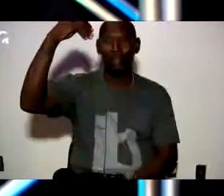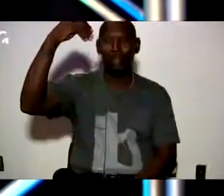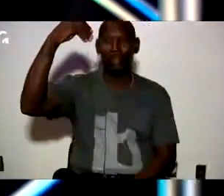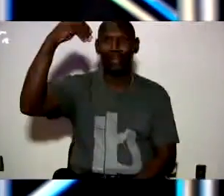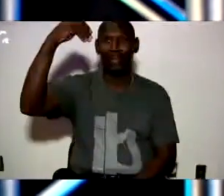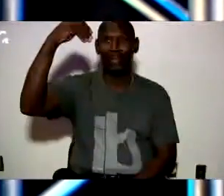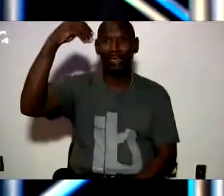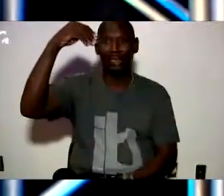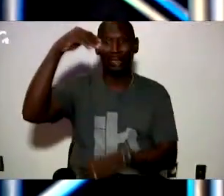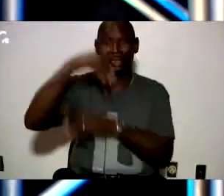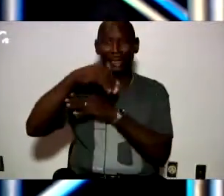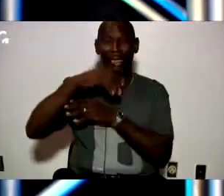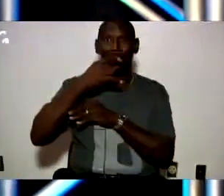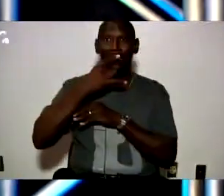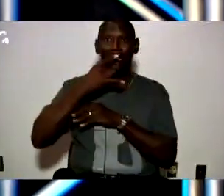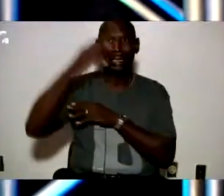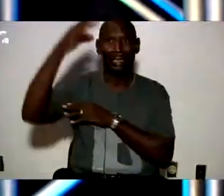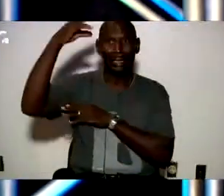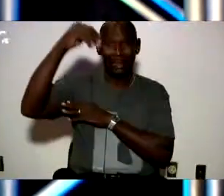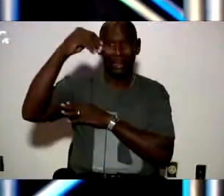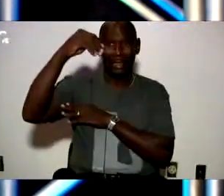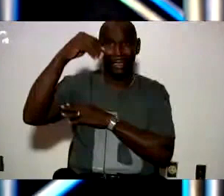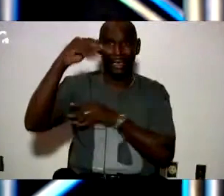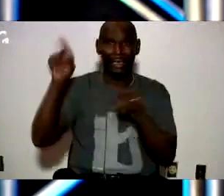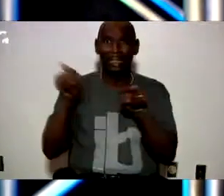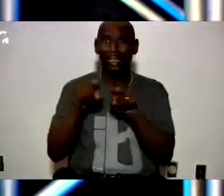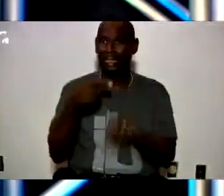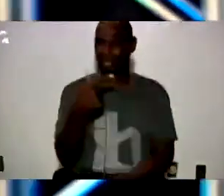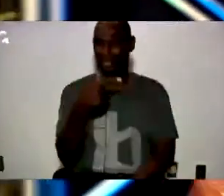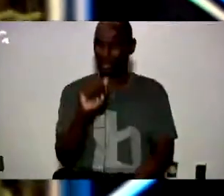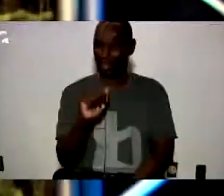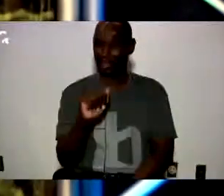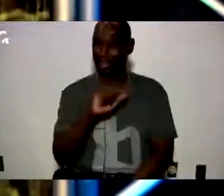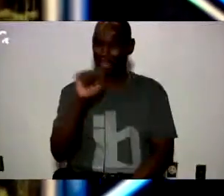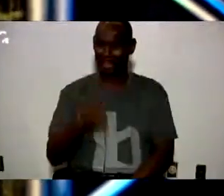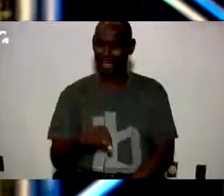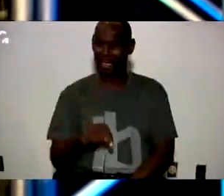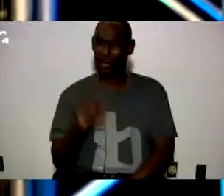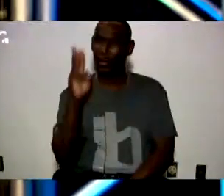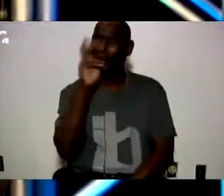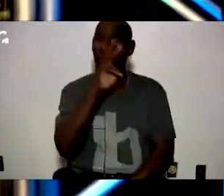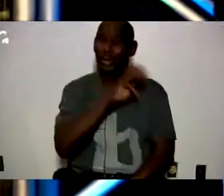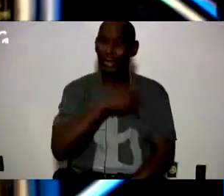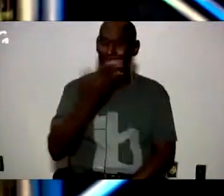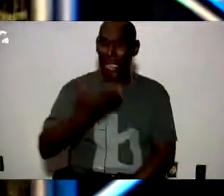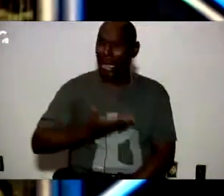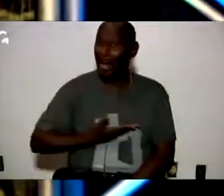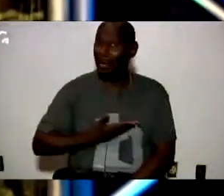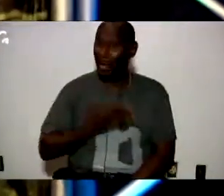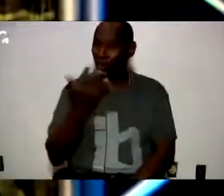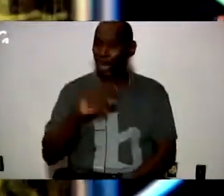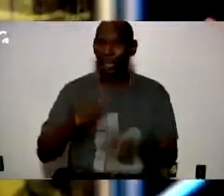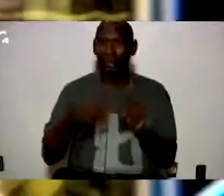It was the night the lights went out in, not Georgia, Texas. It was weird. And they hired me anyway. That's because they